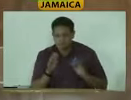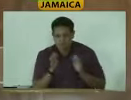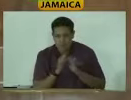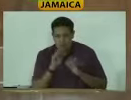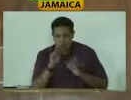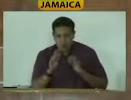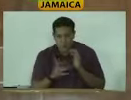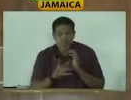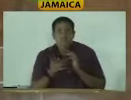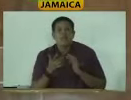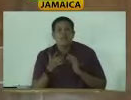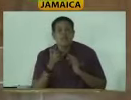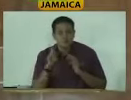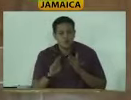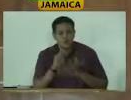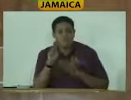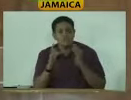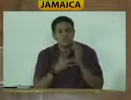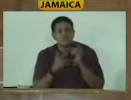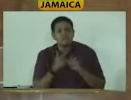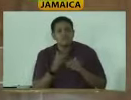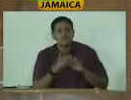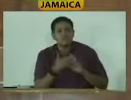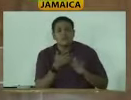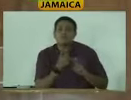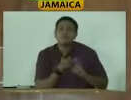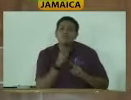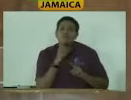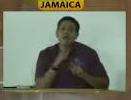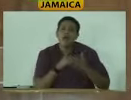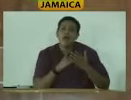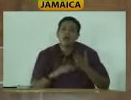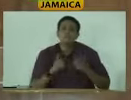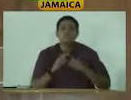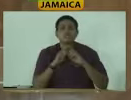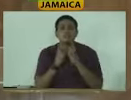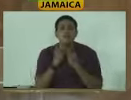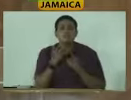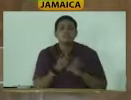UTEC, University of Technology of Jamaica, architectural department,